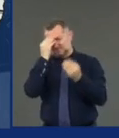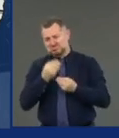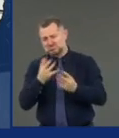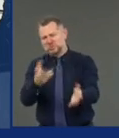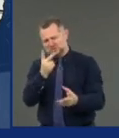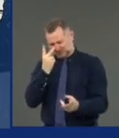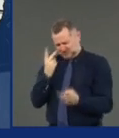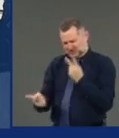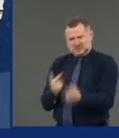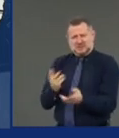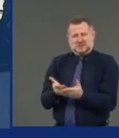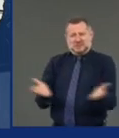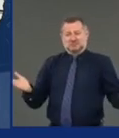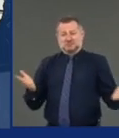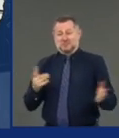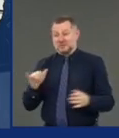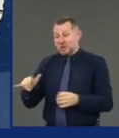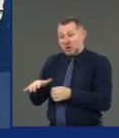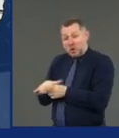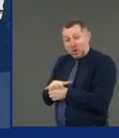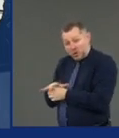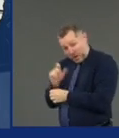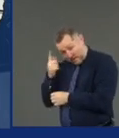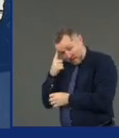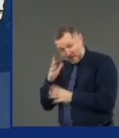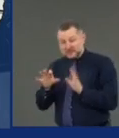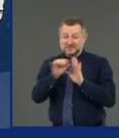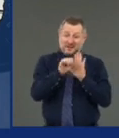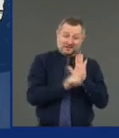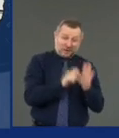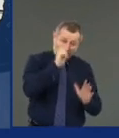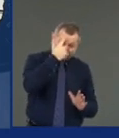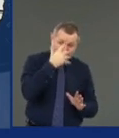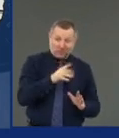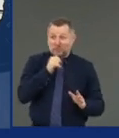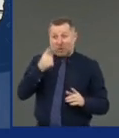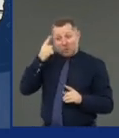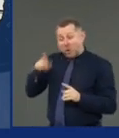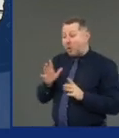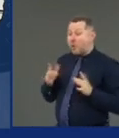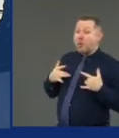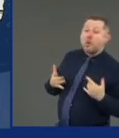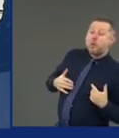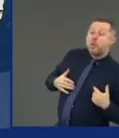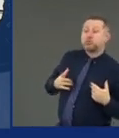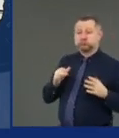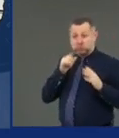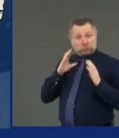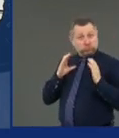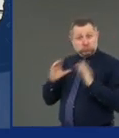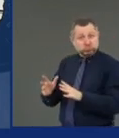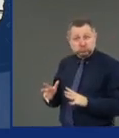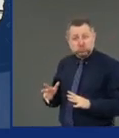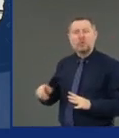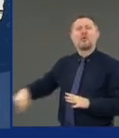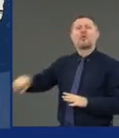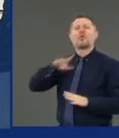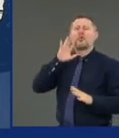governments were savaged and how it hurt the national recovery. Wall Street Journal,